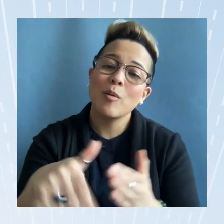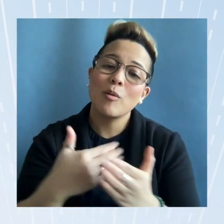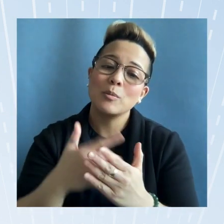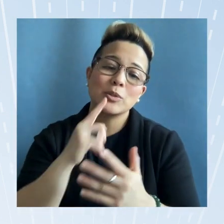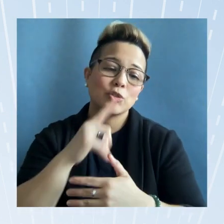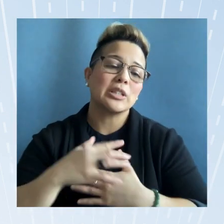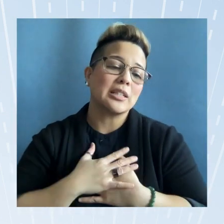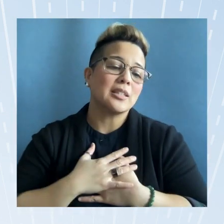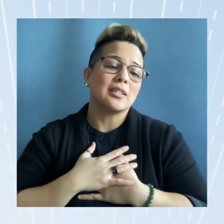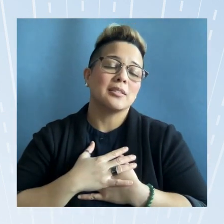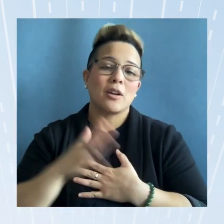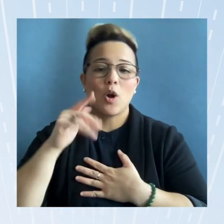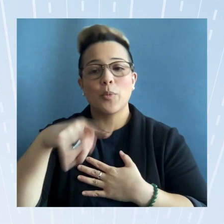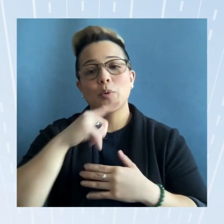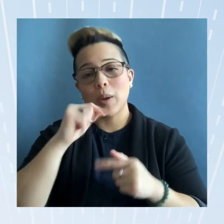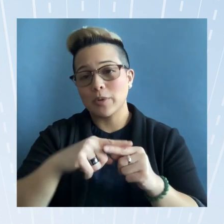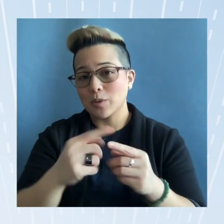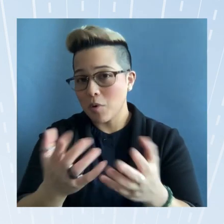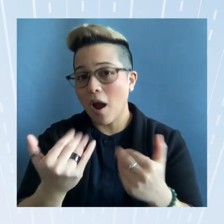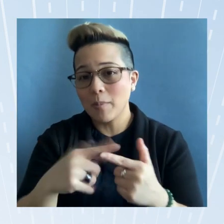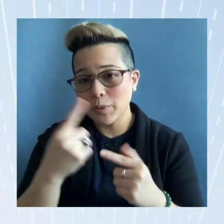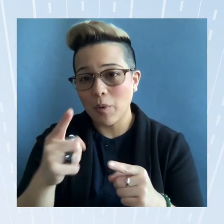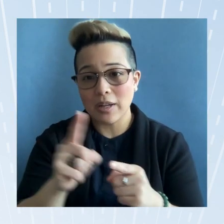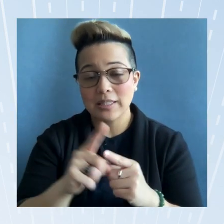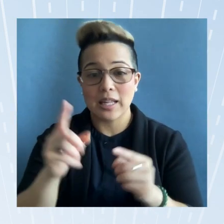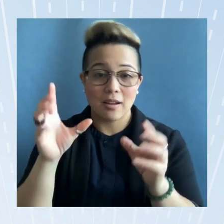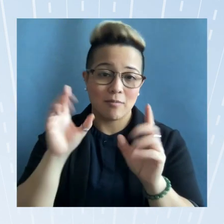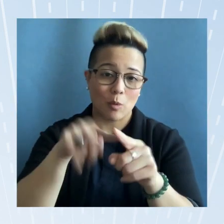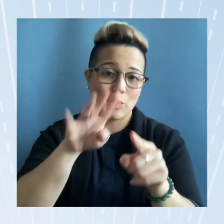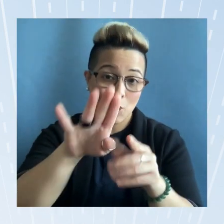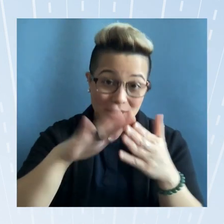i hope you will be able to attend one as they come to your city